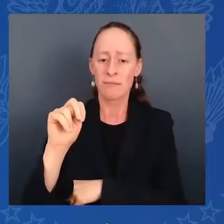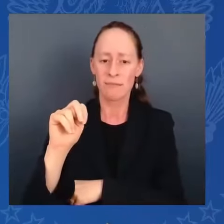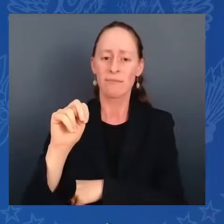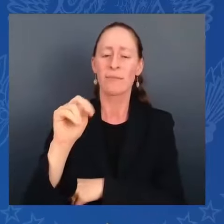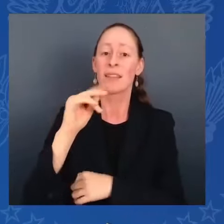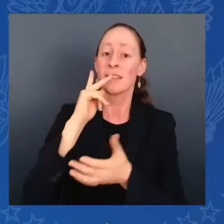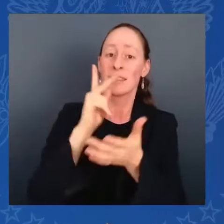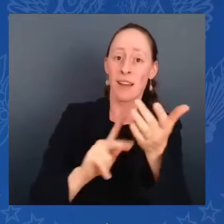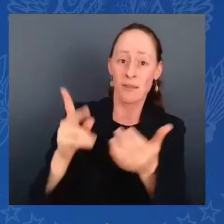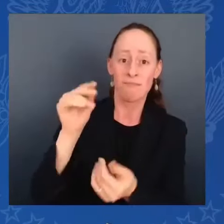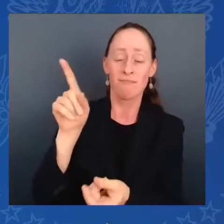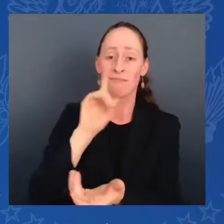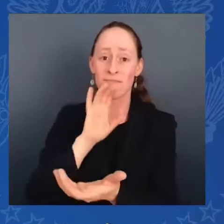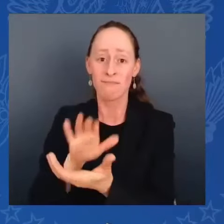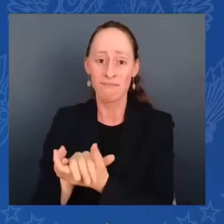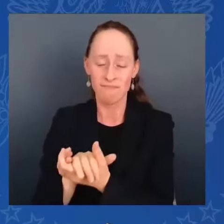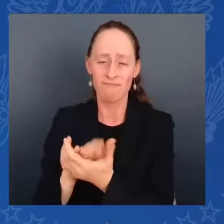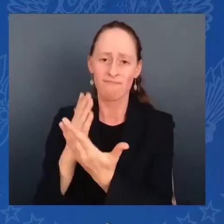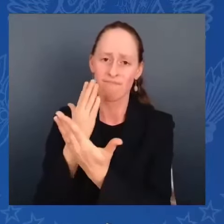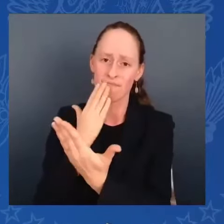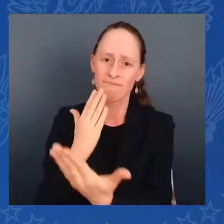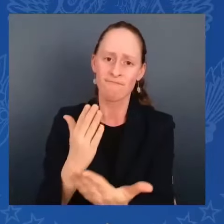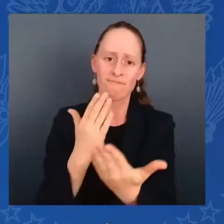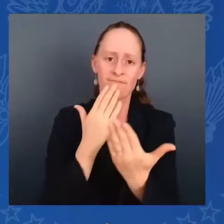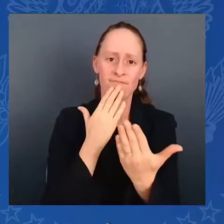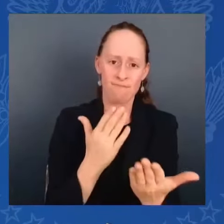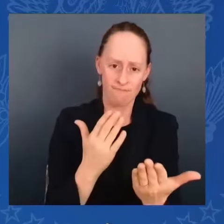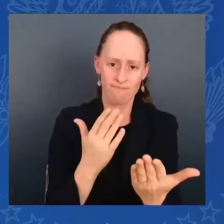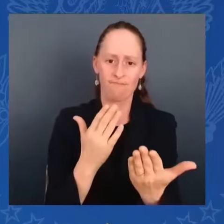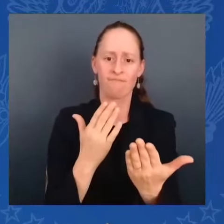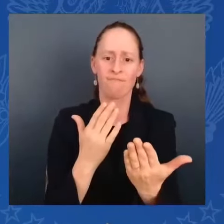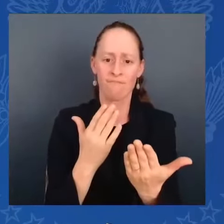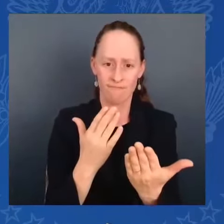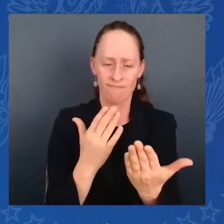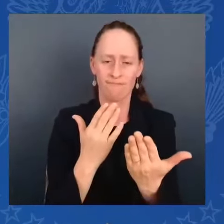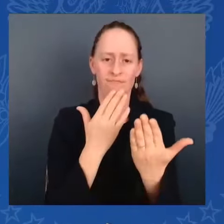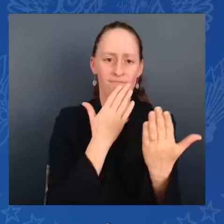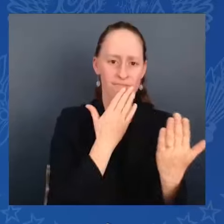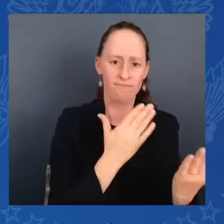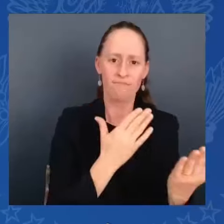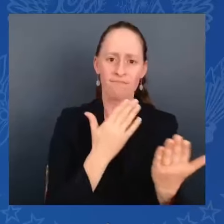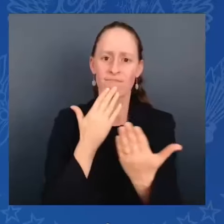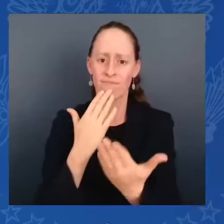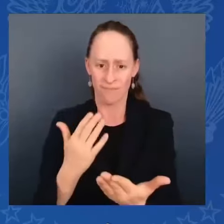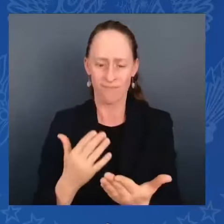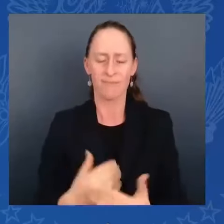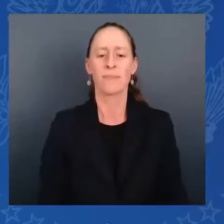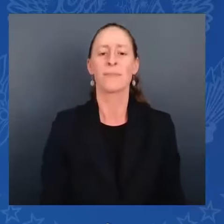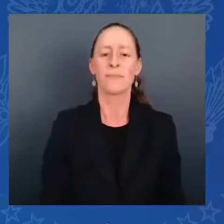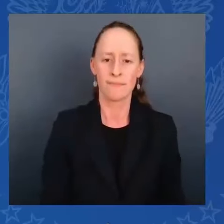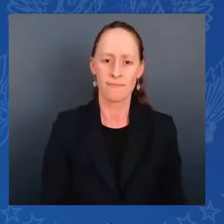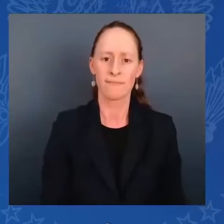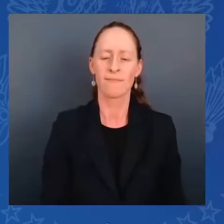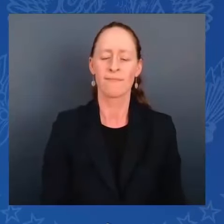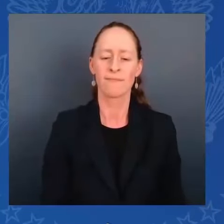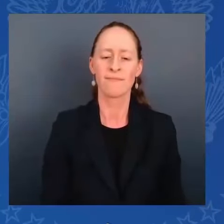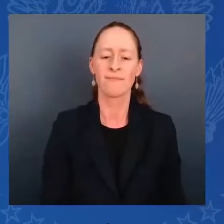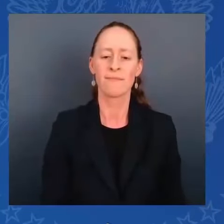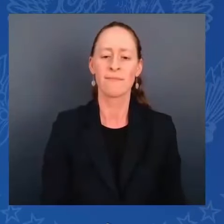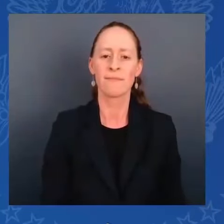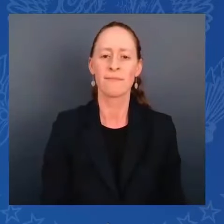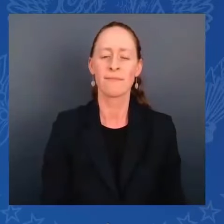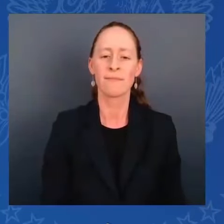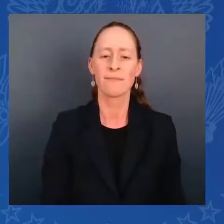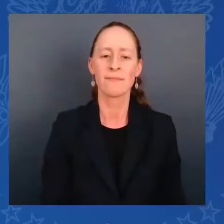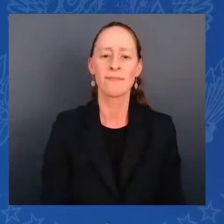their work and in their leadership of this country. Eternal God, as we celebrate the forming of this nation, ensure we never take for